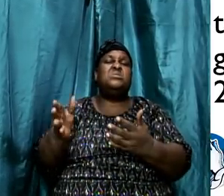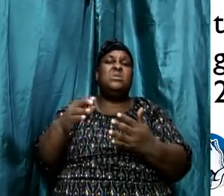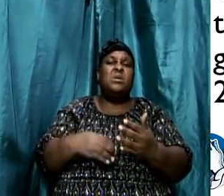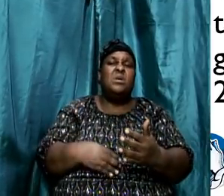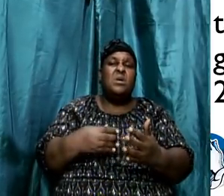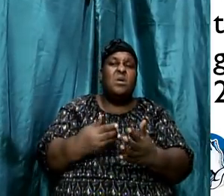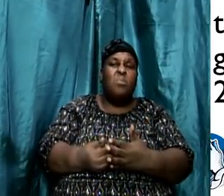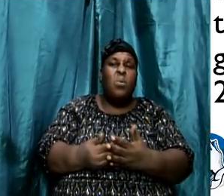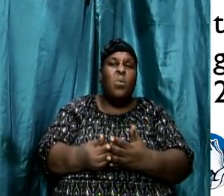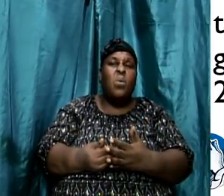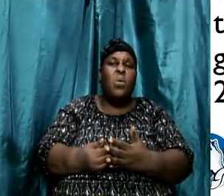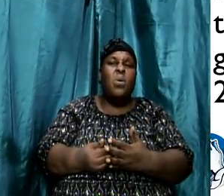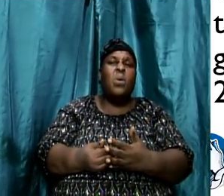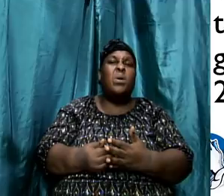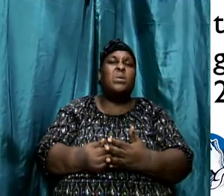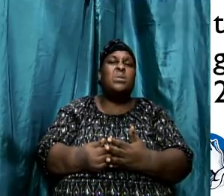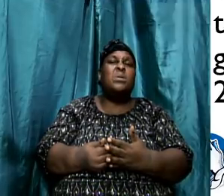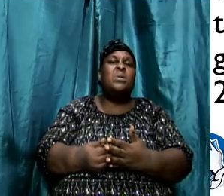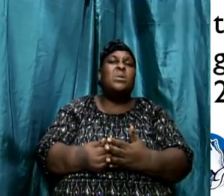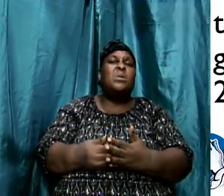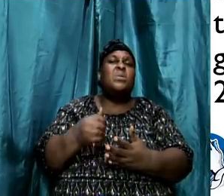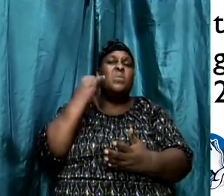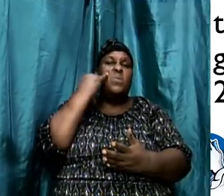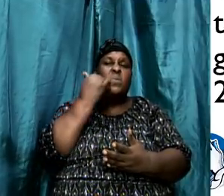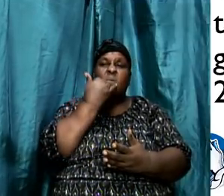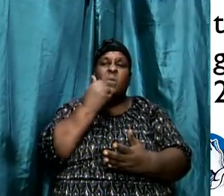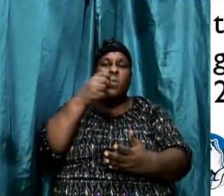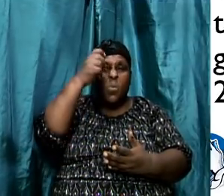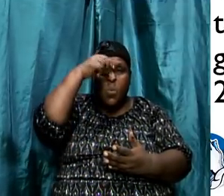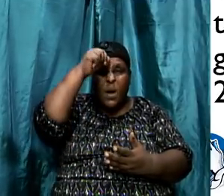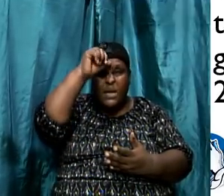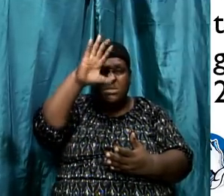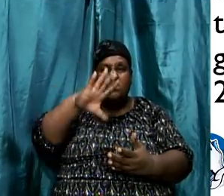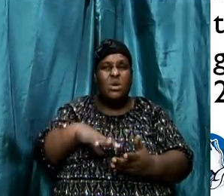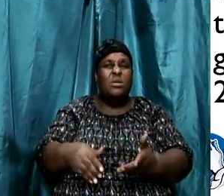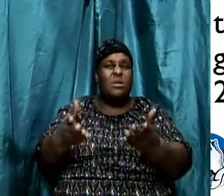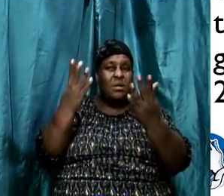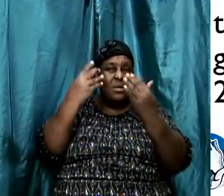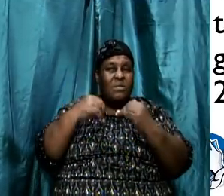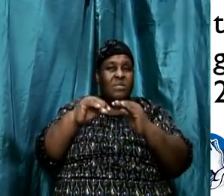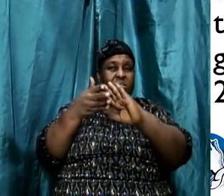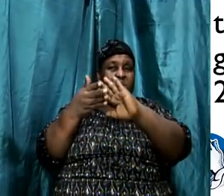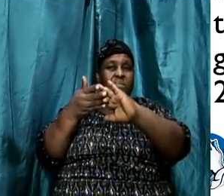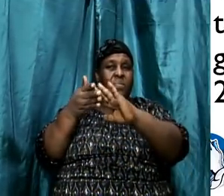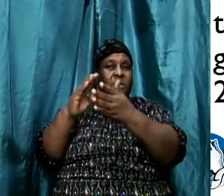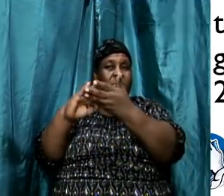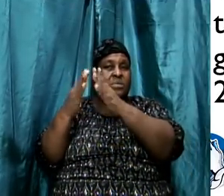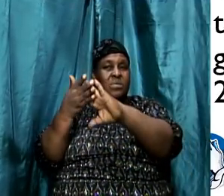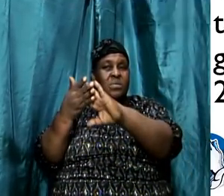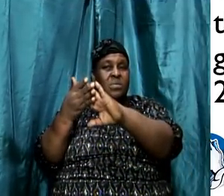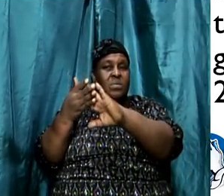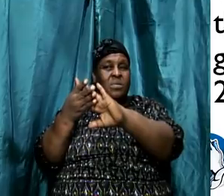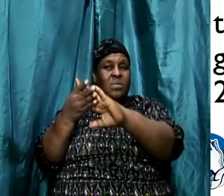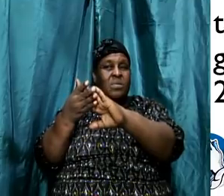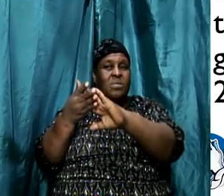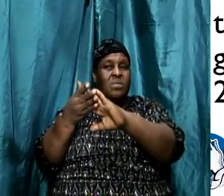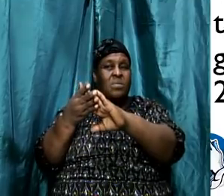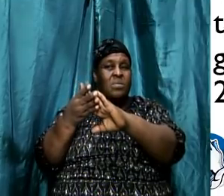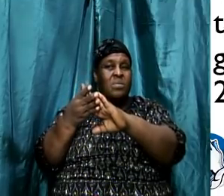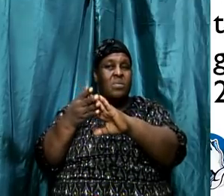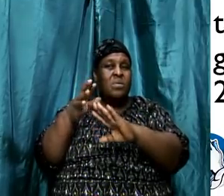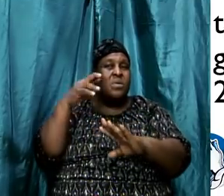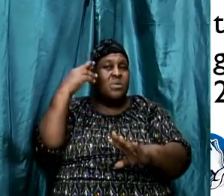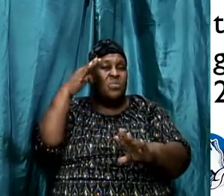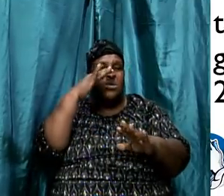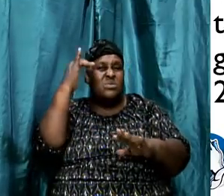three there? Behold, wise men from the east came to Jerusalem. The reason why they associate three with the